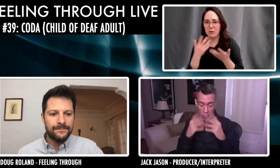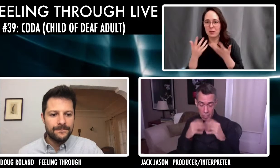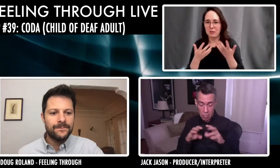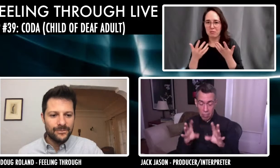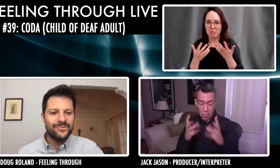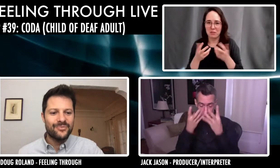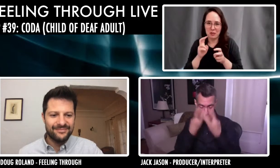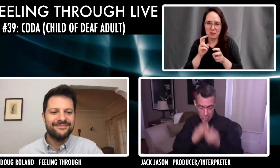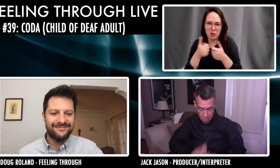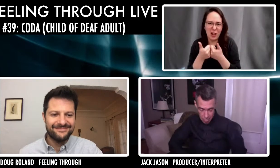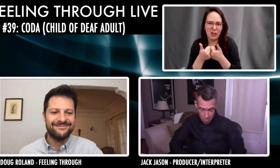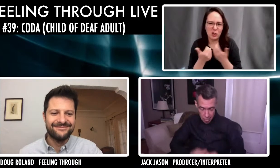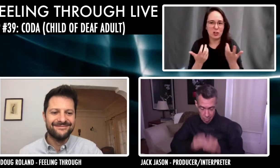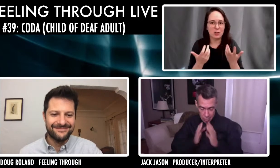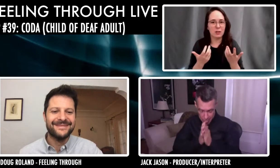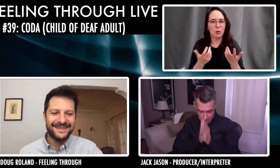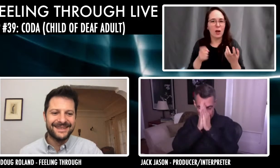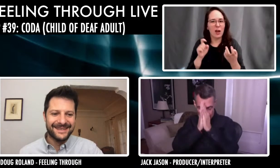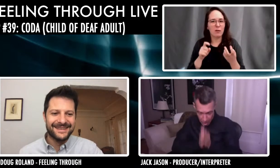just go.